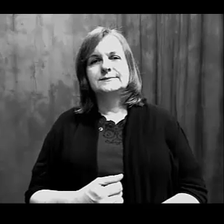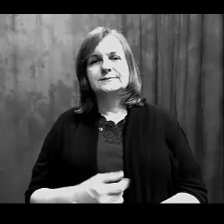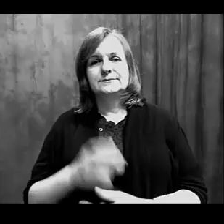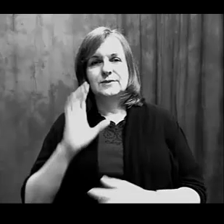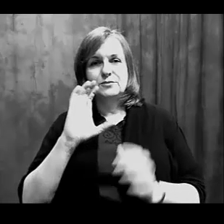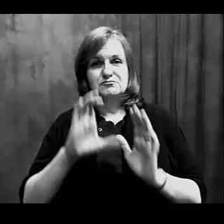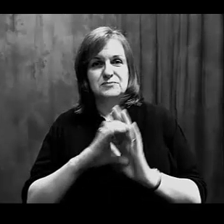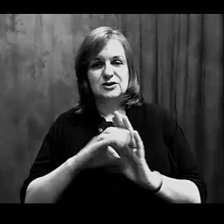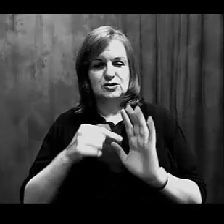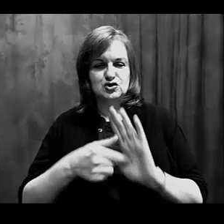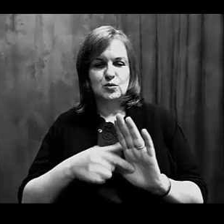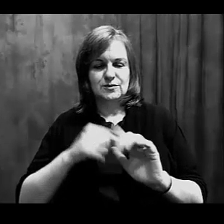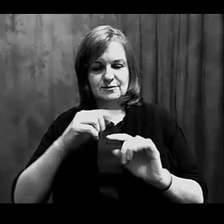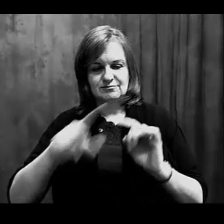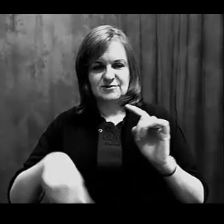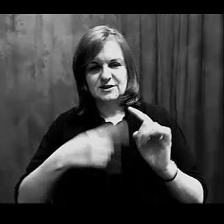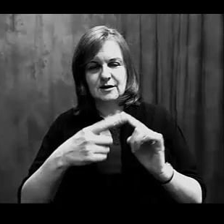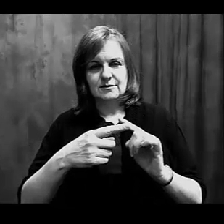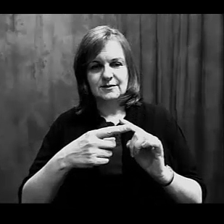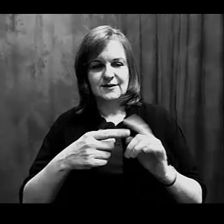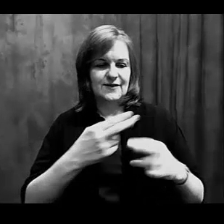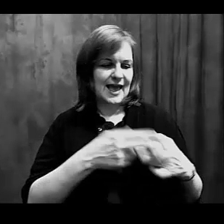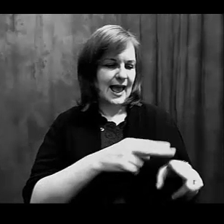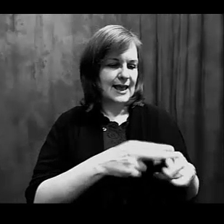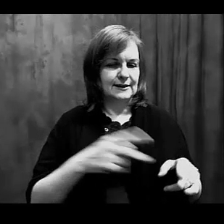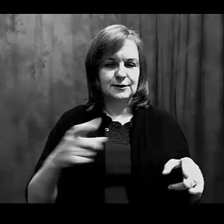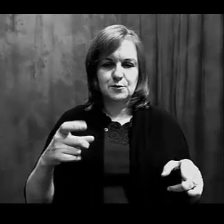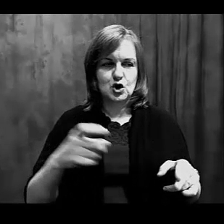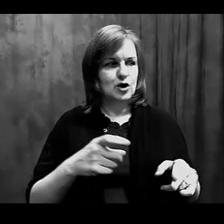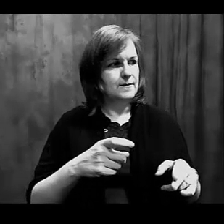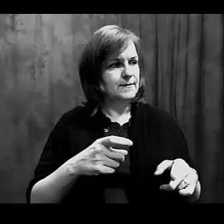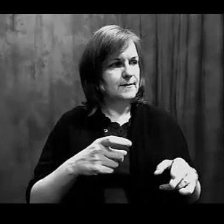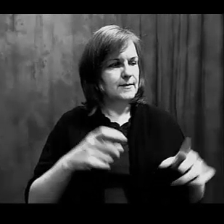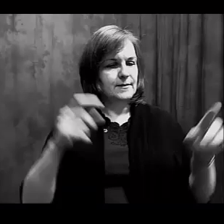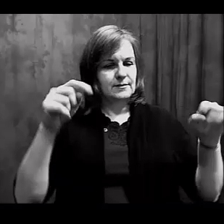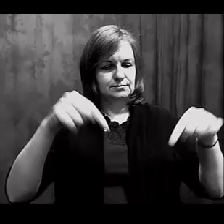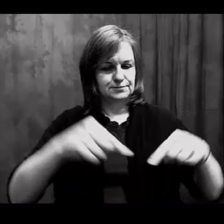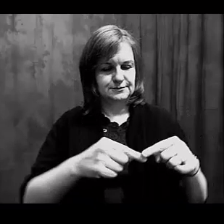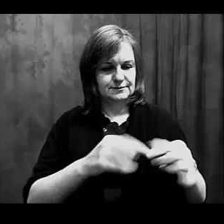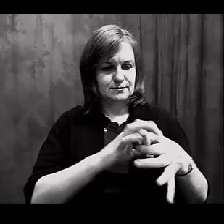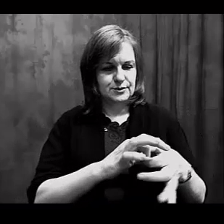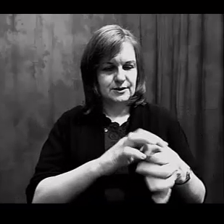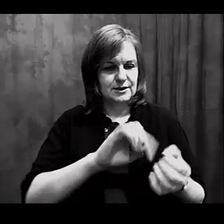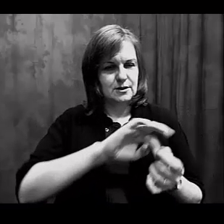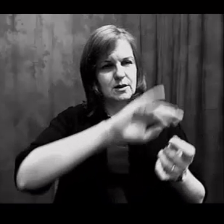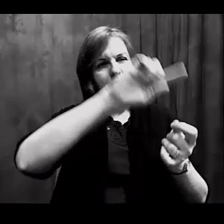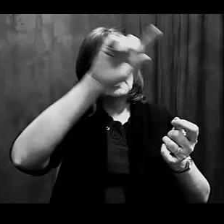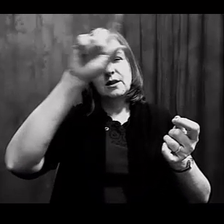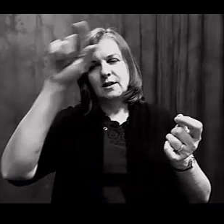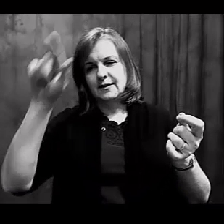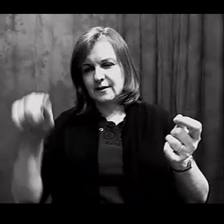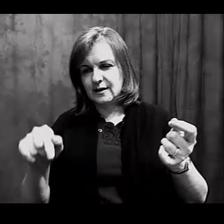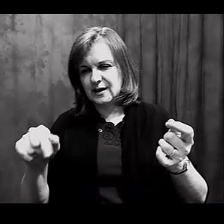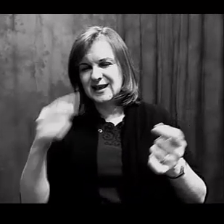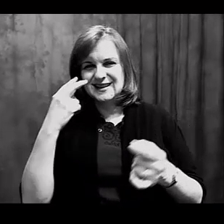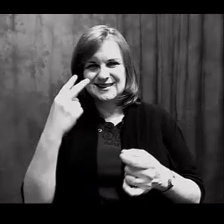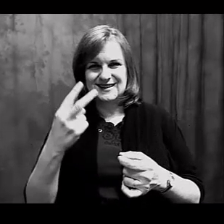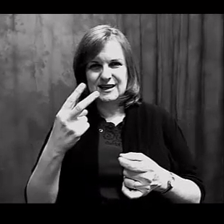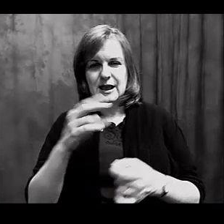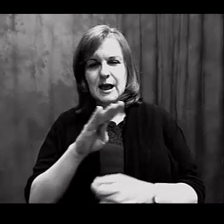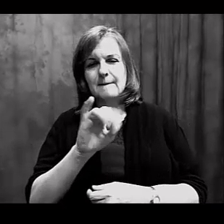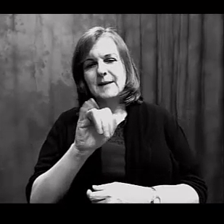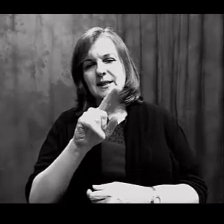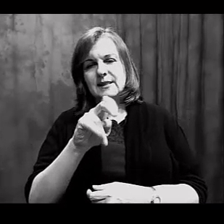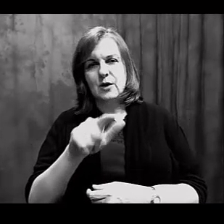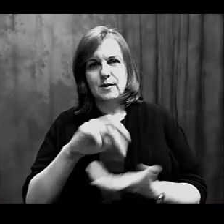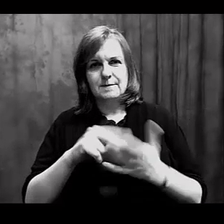So here it is in development. Here's our egg and sperm. Going through this developmental process. And you see right here, remember